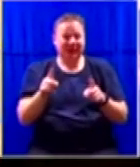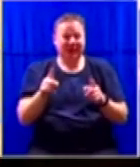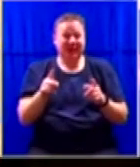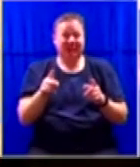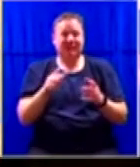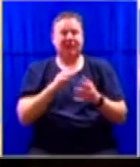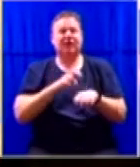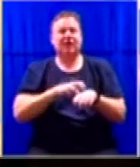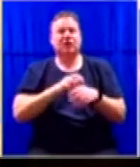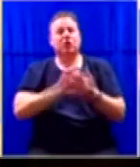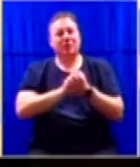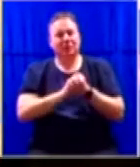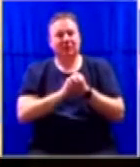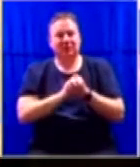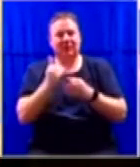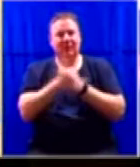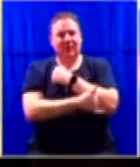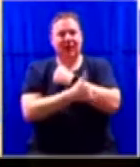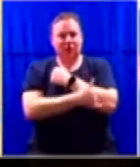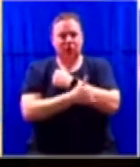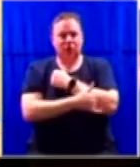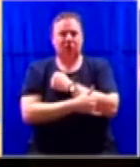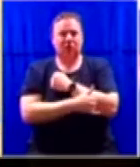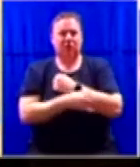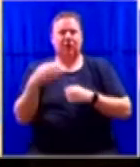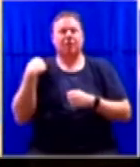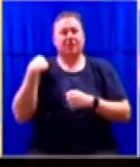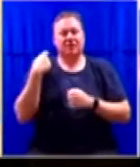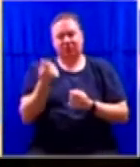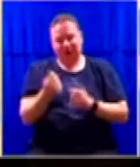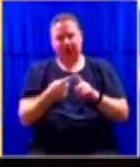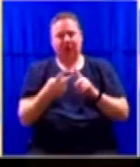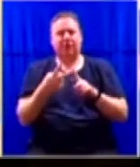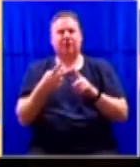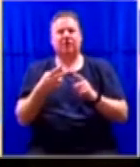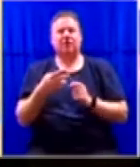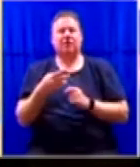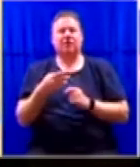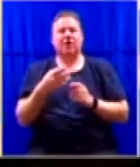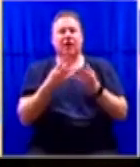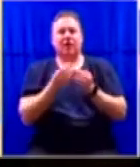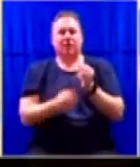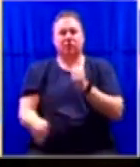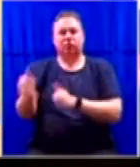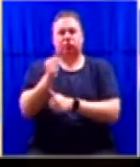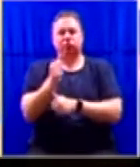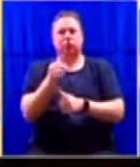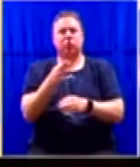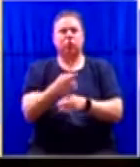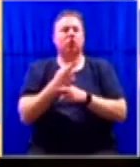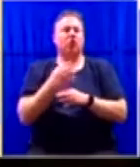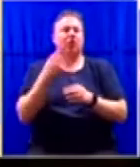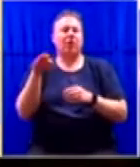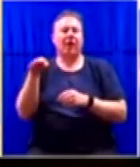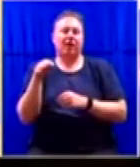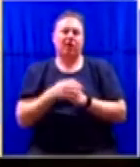form of a letter intent from the country, signed by the Minister of Finance and the Governor of the Reserve Bank. Honorable President, one needs to